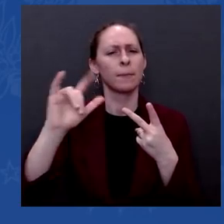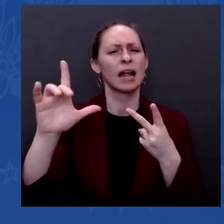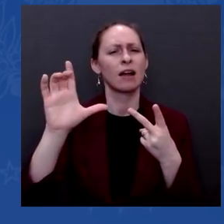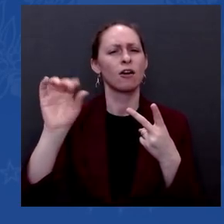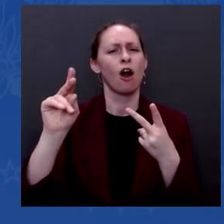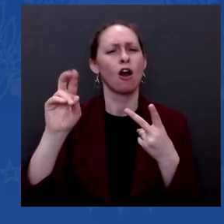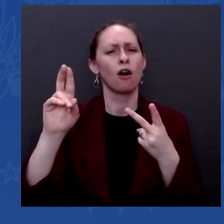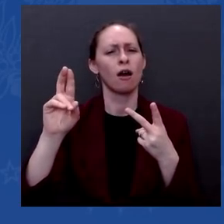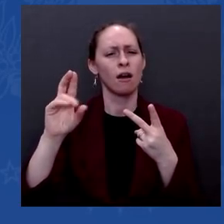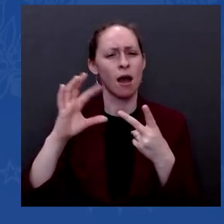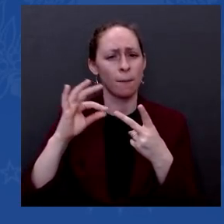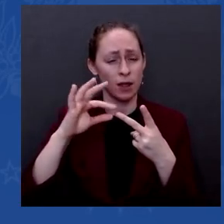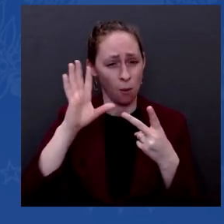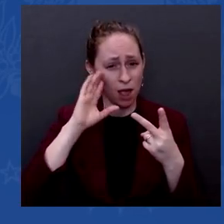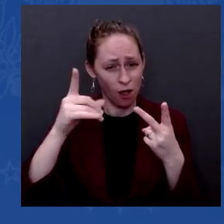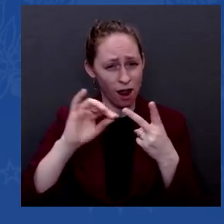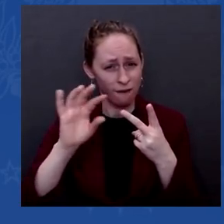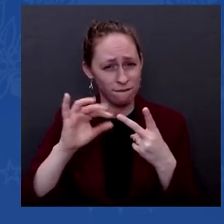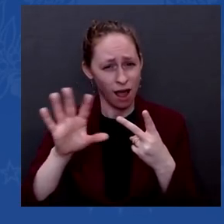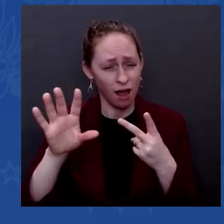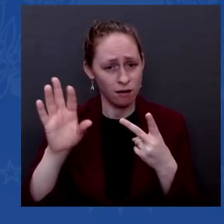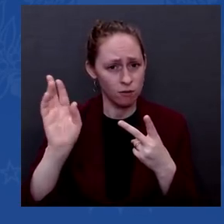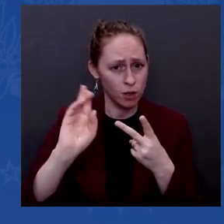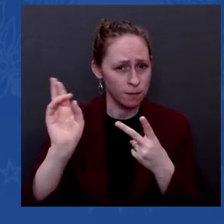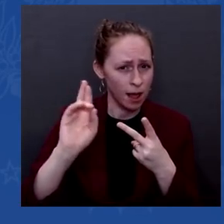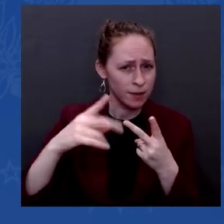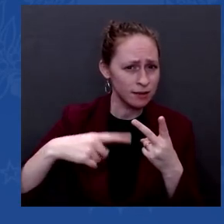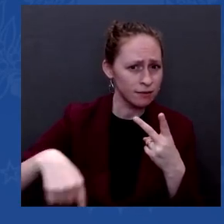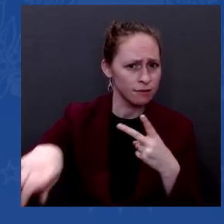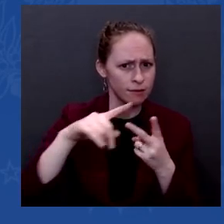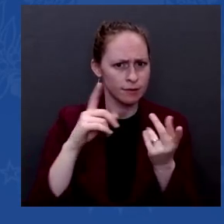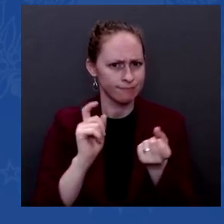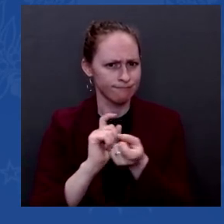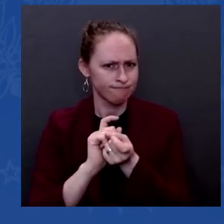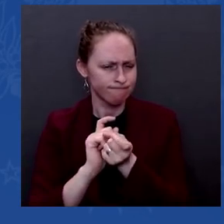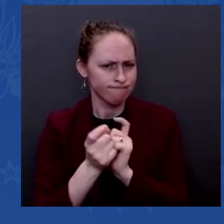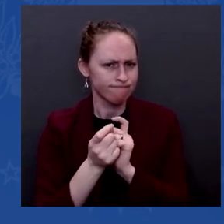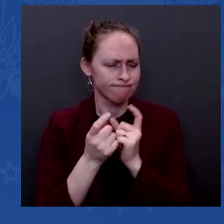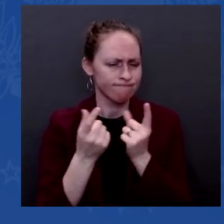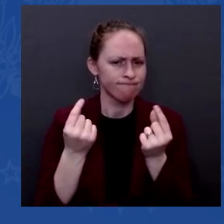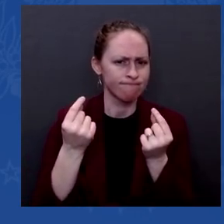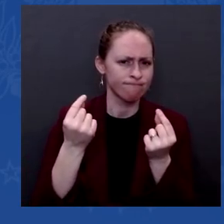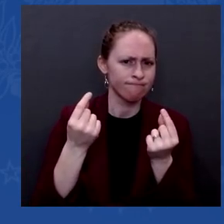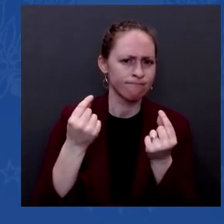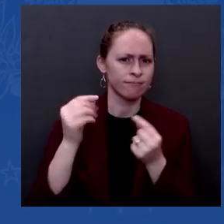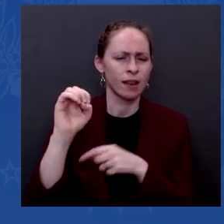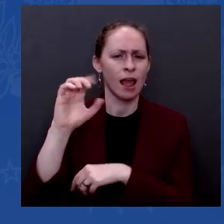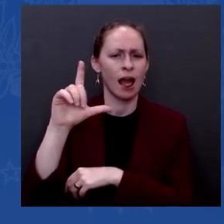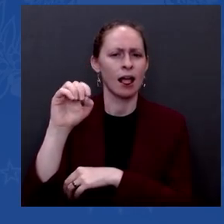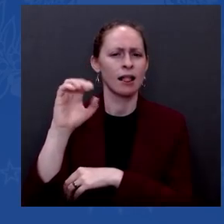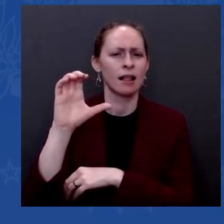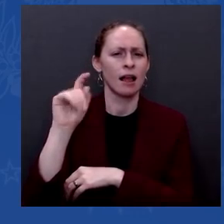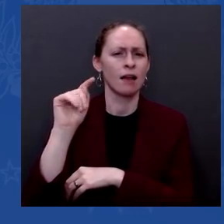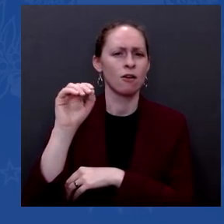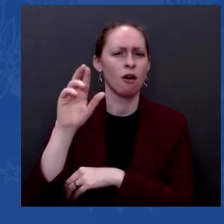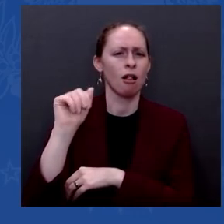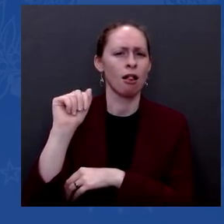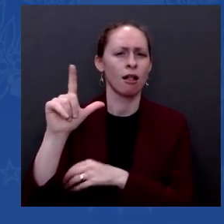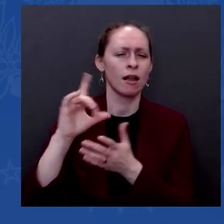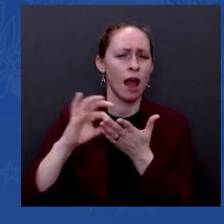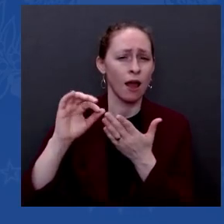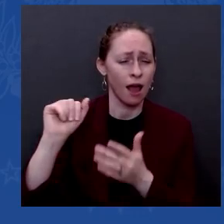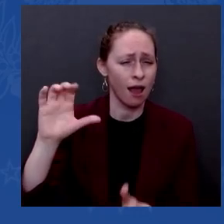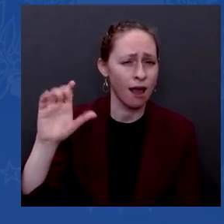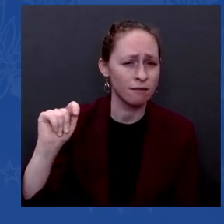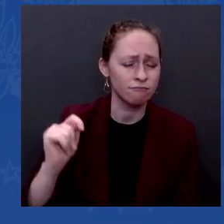Electoral Count Act? Yes, I'm happy to speak out. I've talked to Mitt on other occasions. And by the way, I reached out